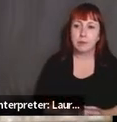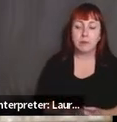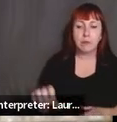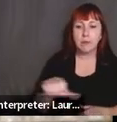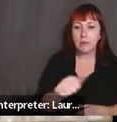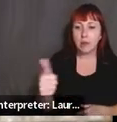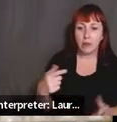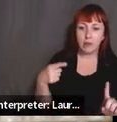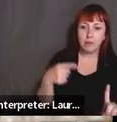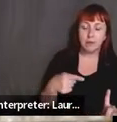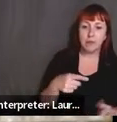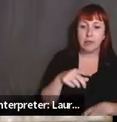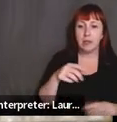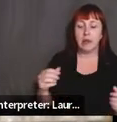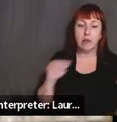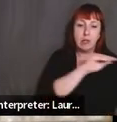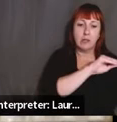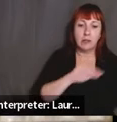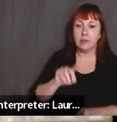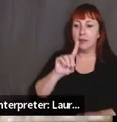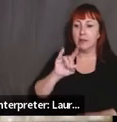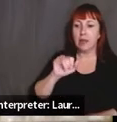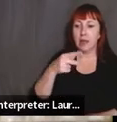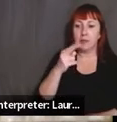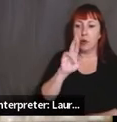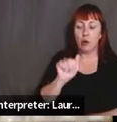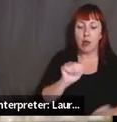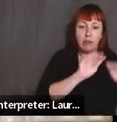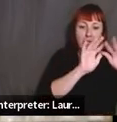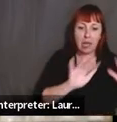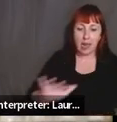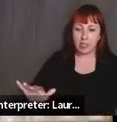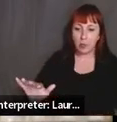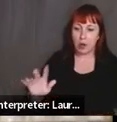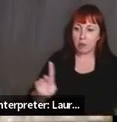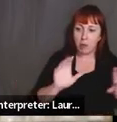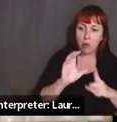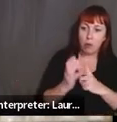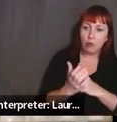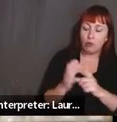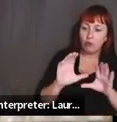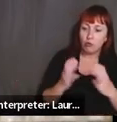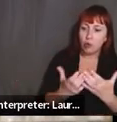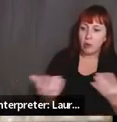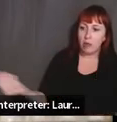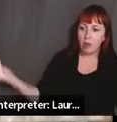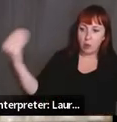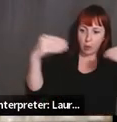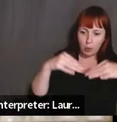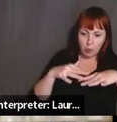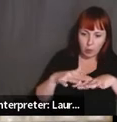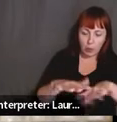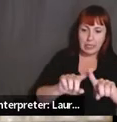talking about the diaspora, talking about the diversity within whatever cultural group that you're talking about, because oftentimes